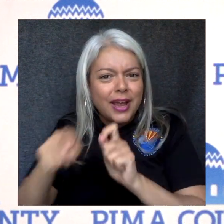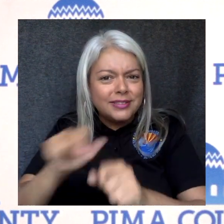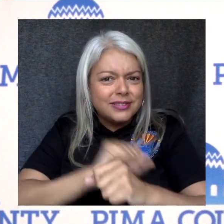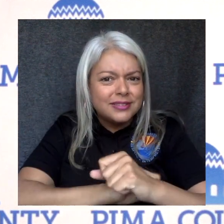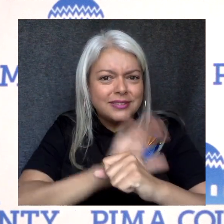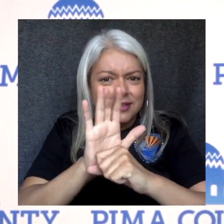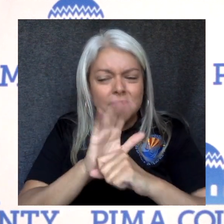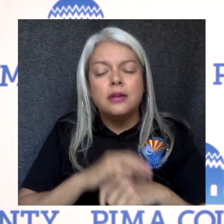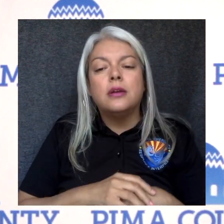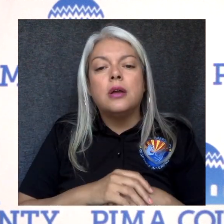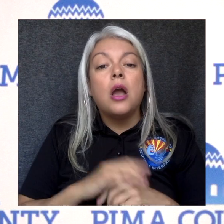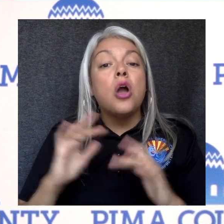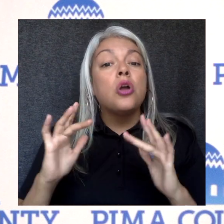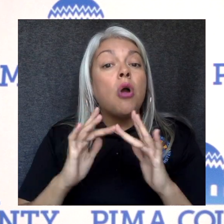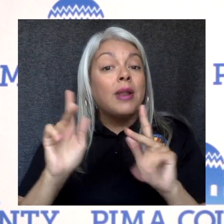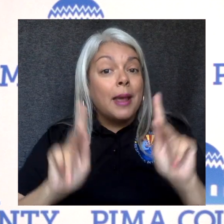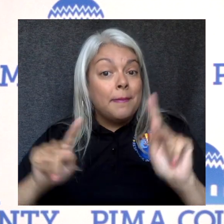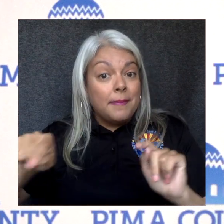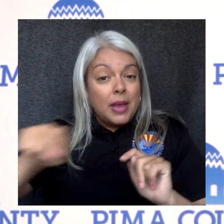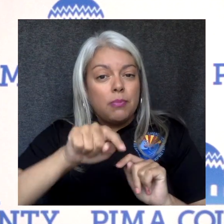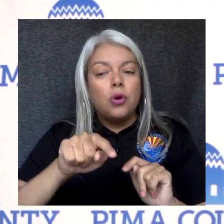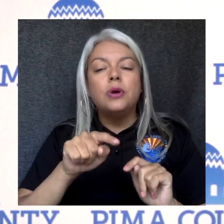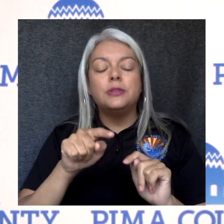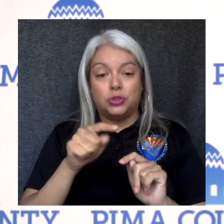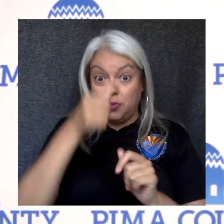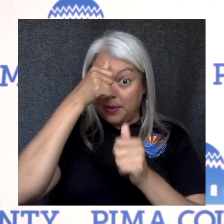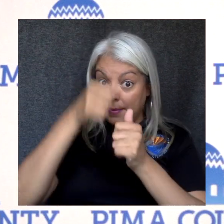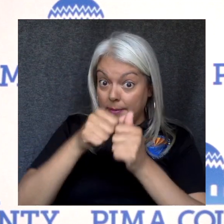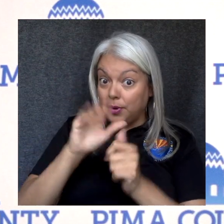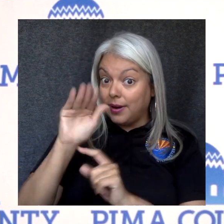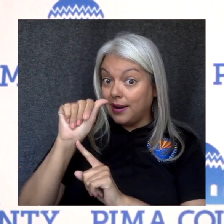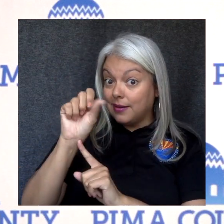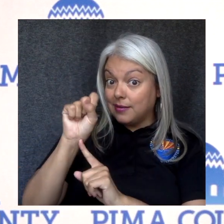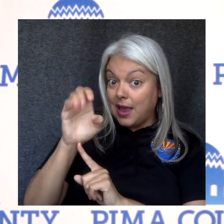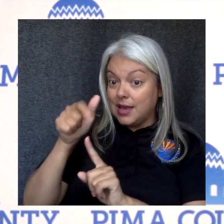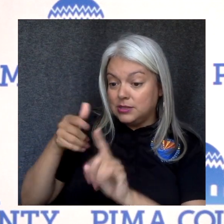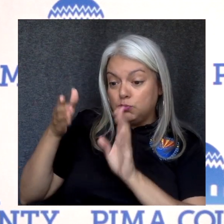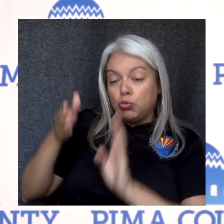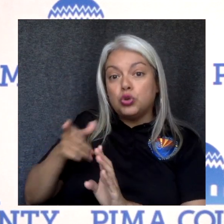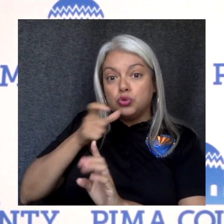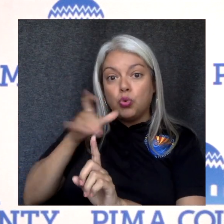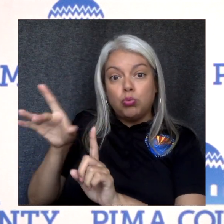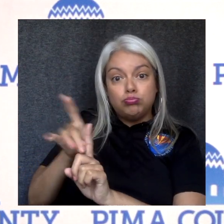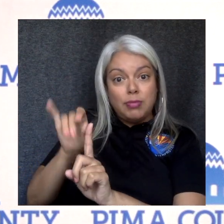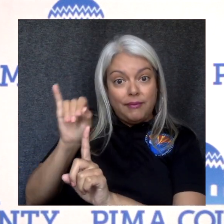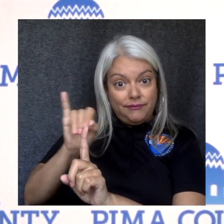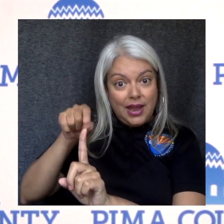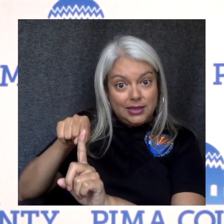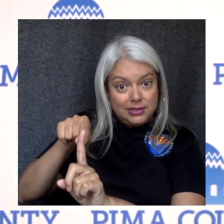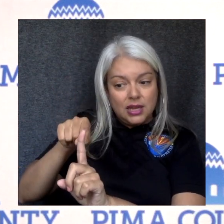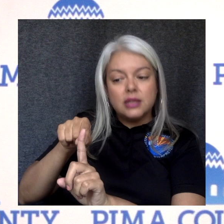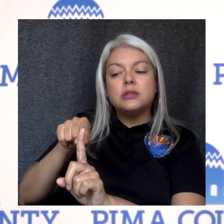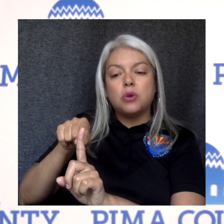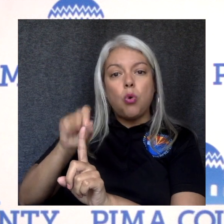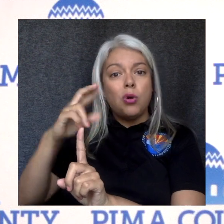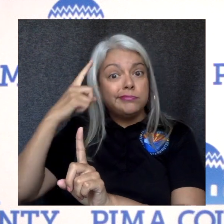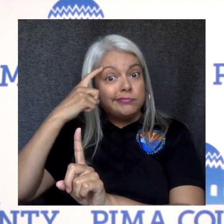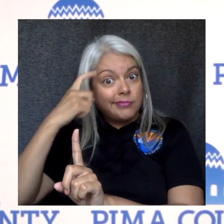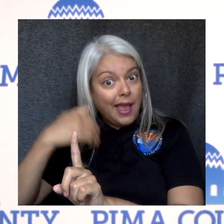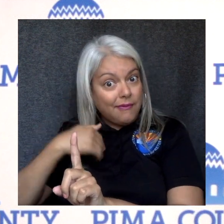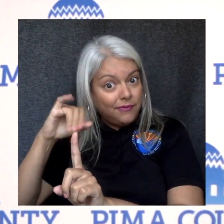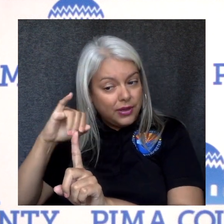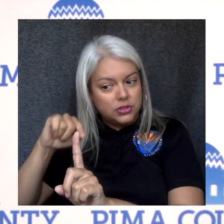contacts are, are people that the case, remember the individual who has the infection, has been in contact with,